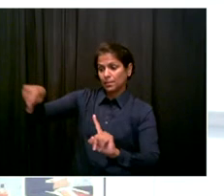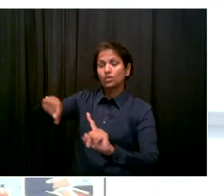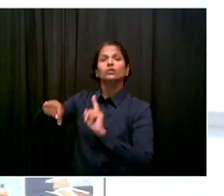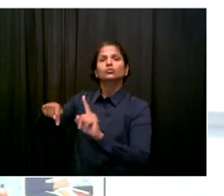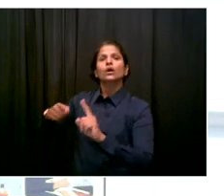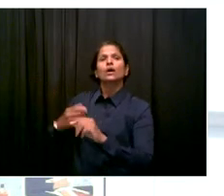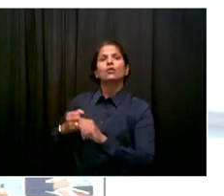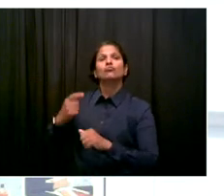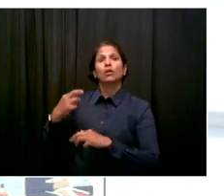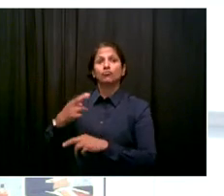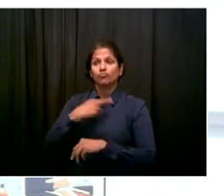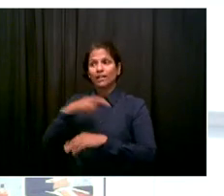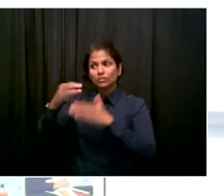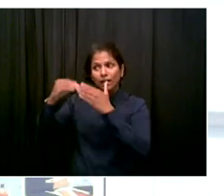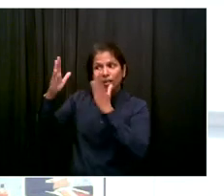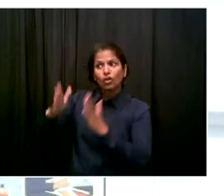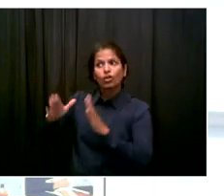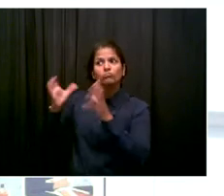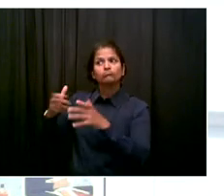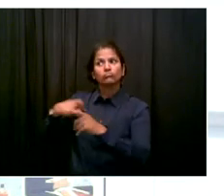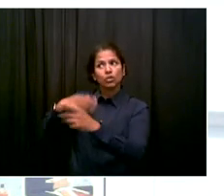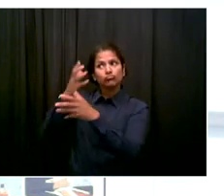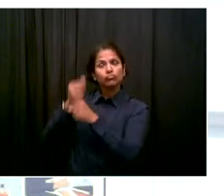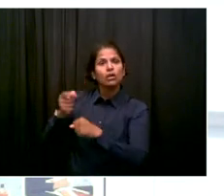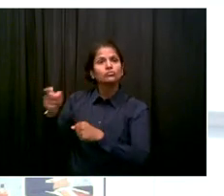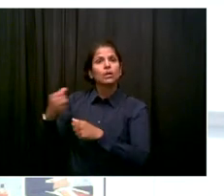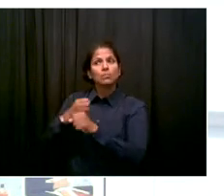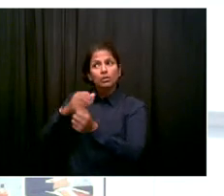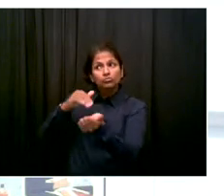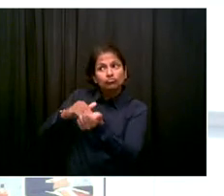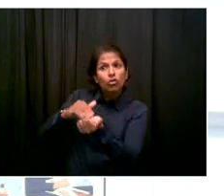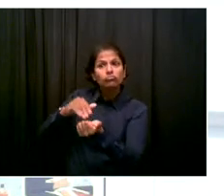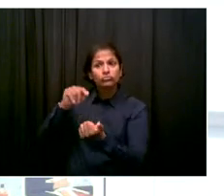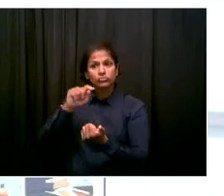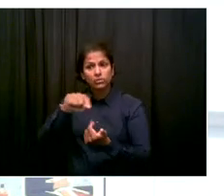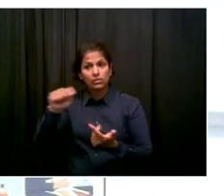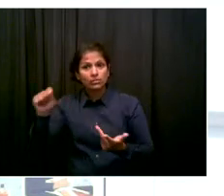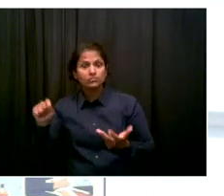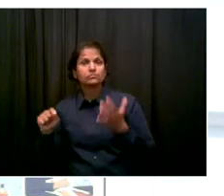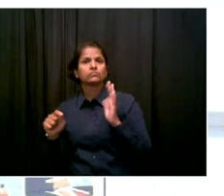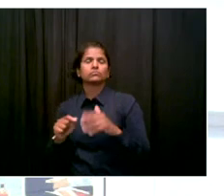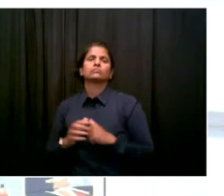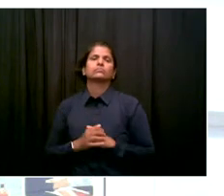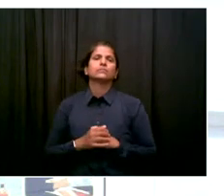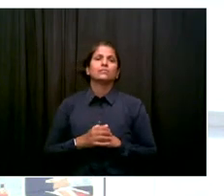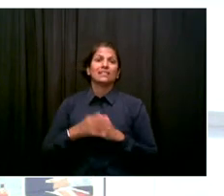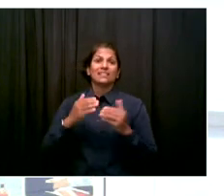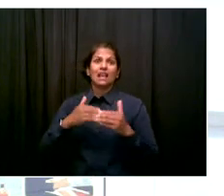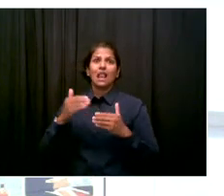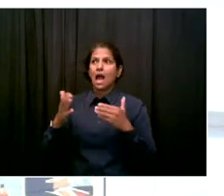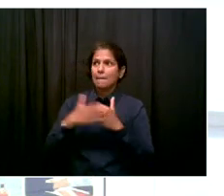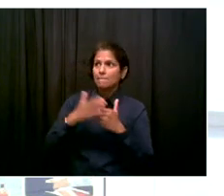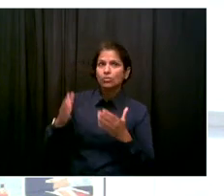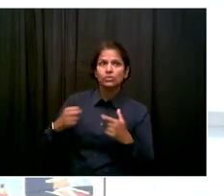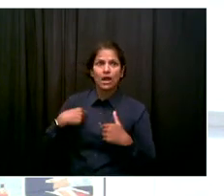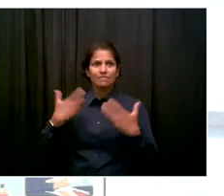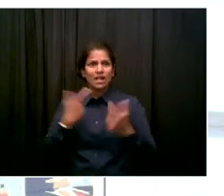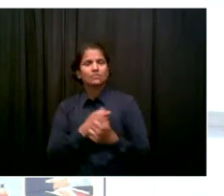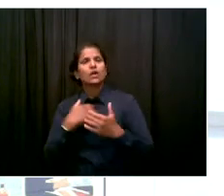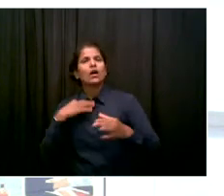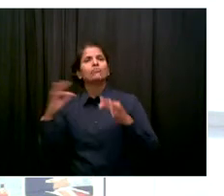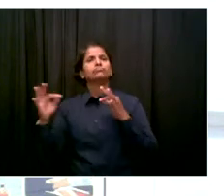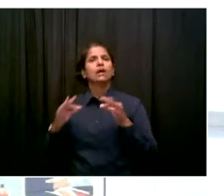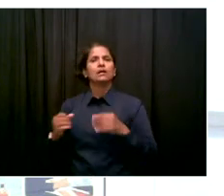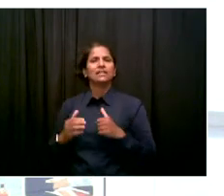family members. And so we have worked in partnership with all of those groups to make sure that people are sharing their stories about why they